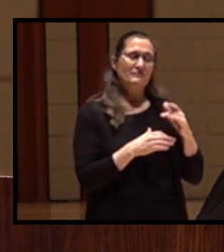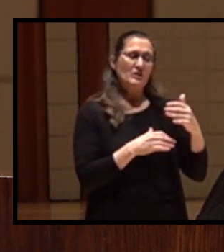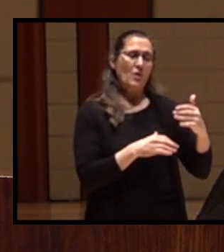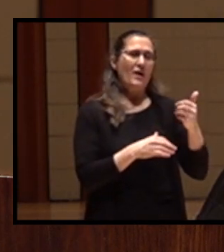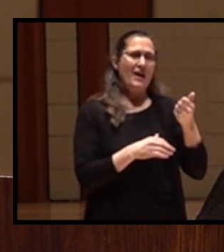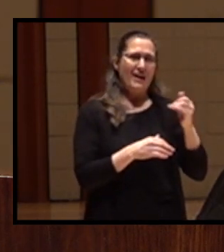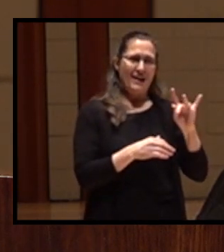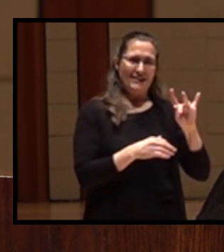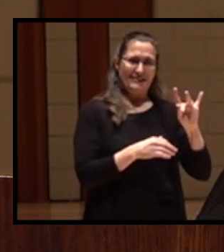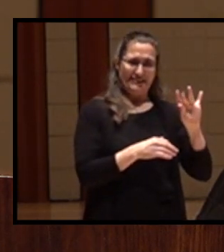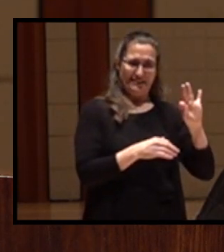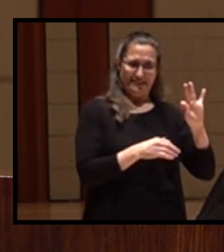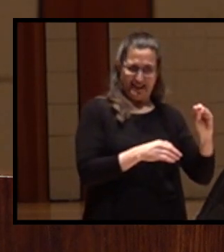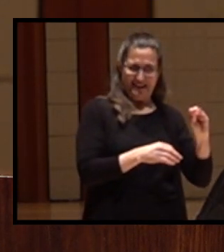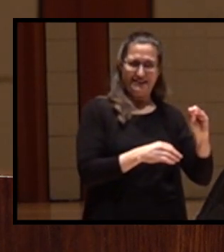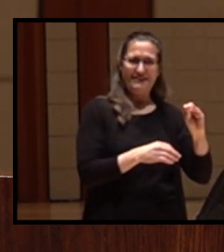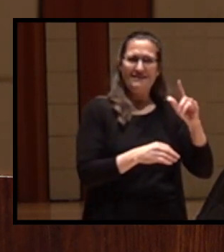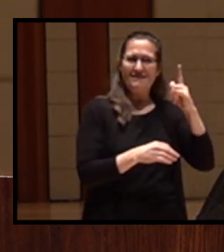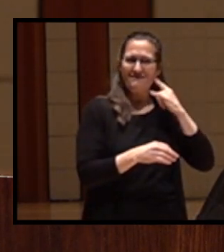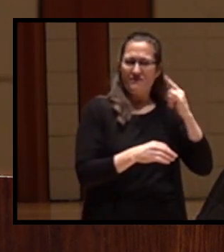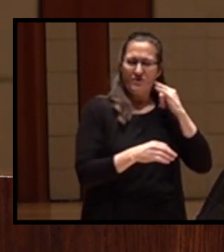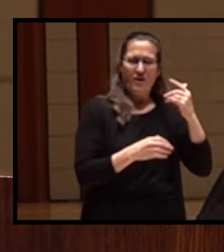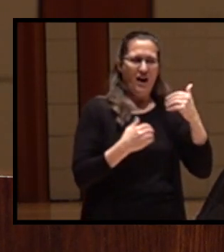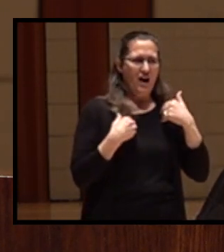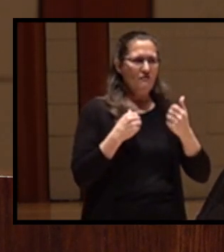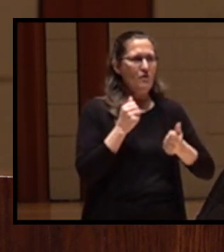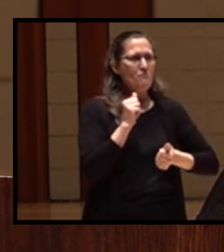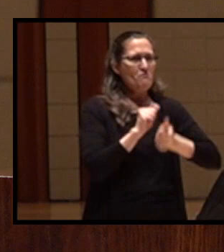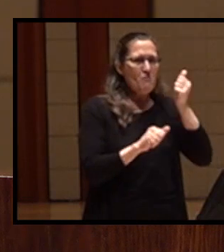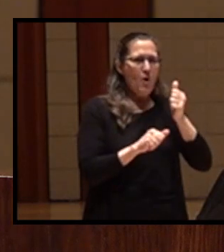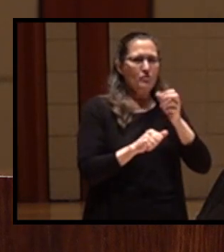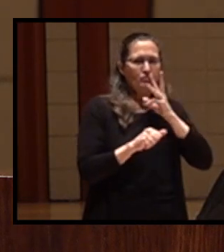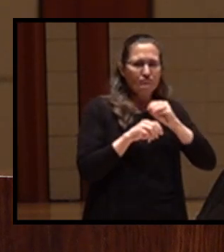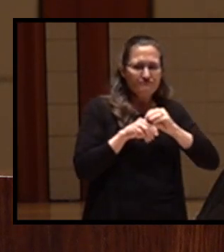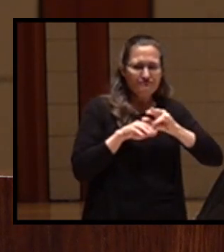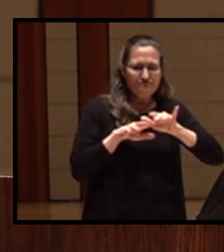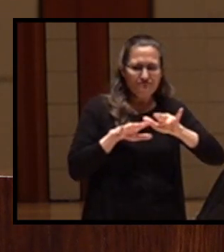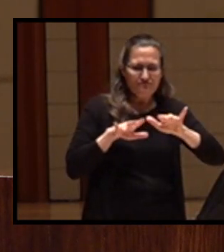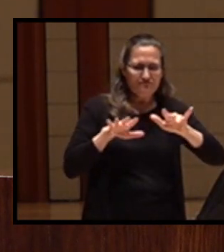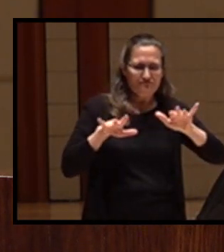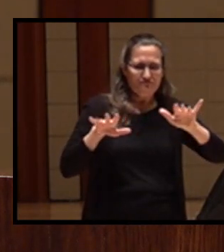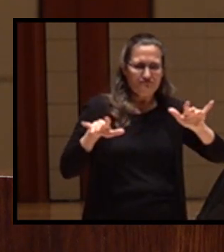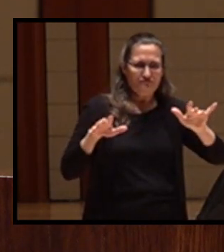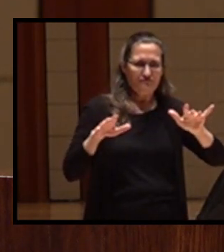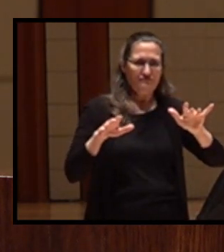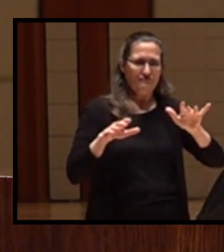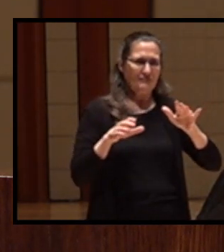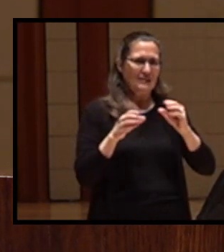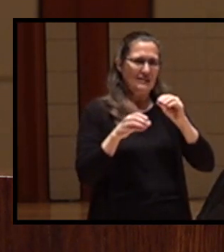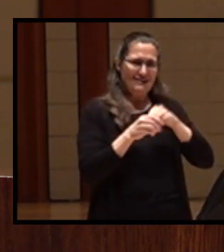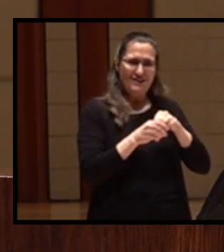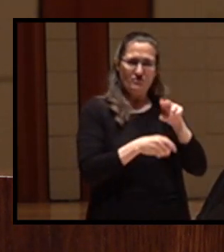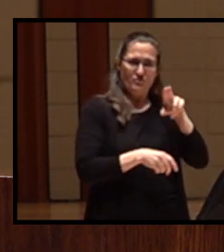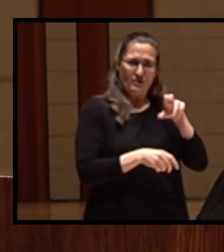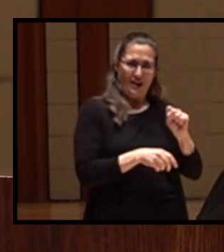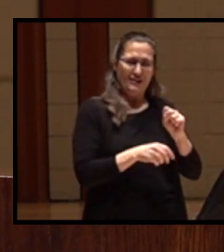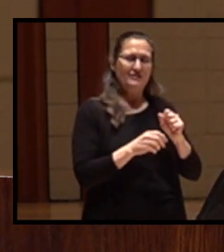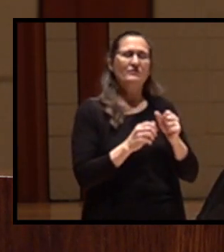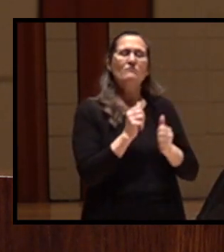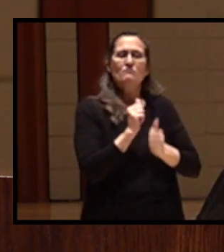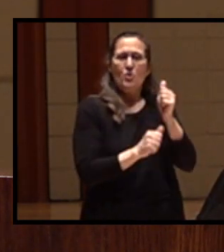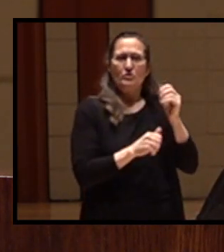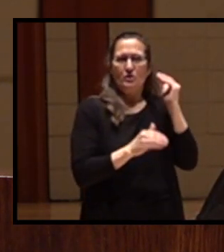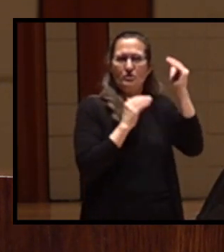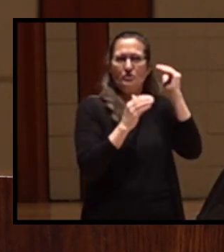California had the most irrigated lands in the nation and boasted the largest number of adults earning a living from agriculture.